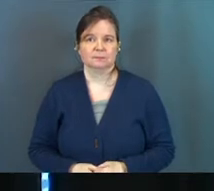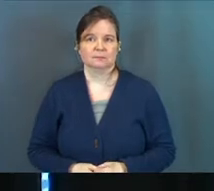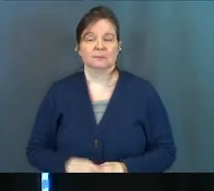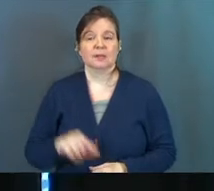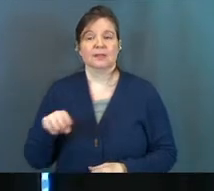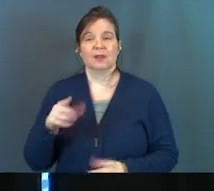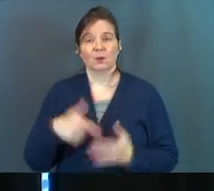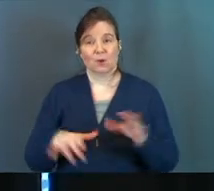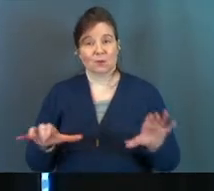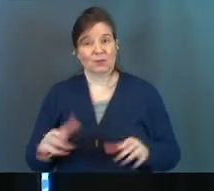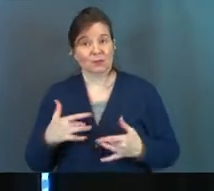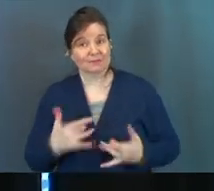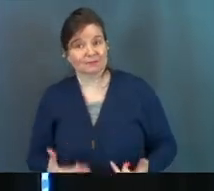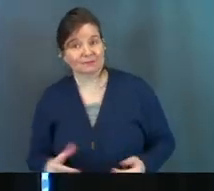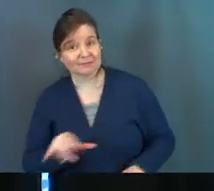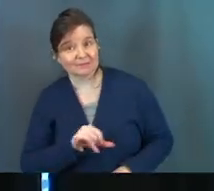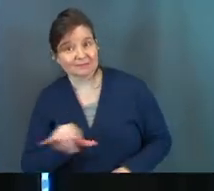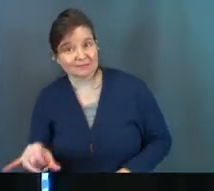This is what we do.